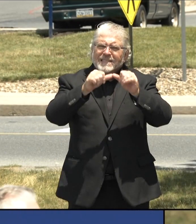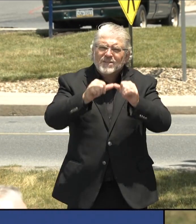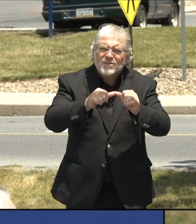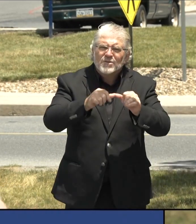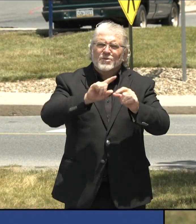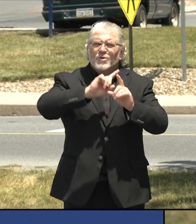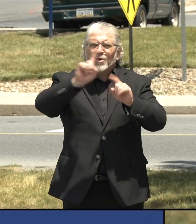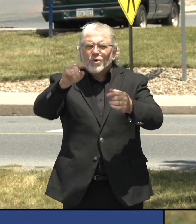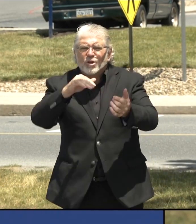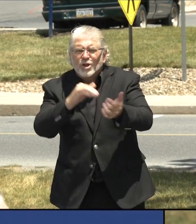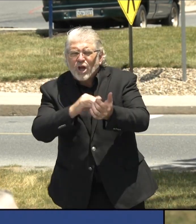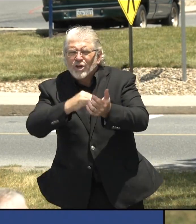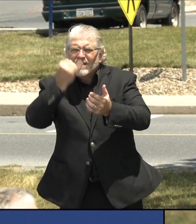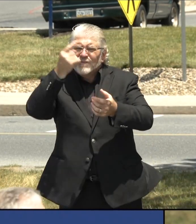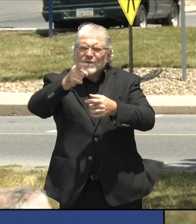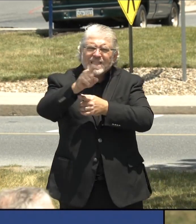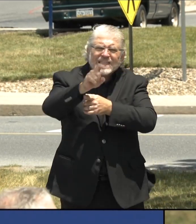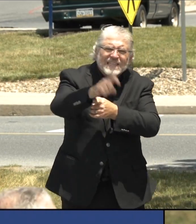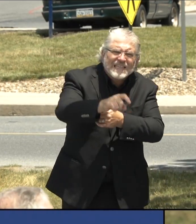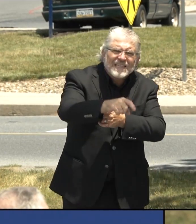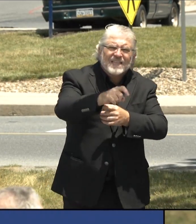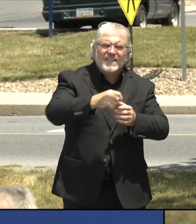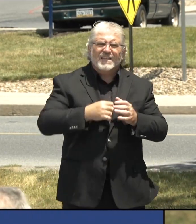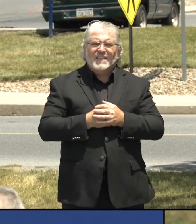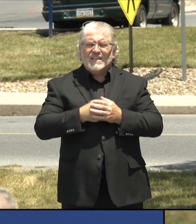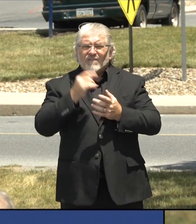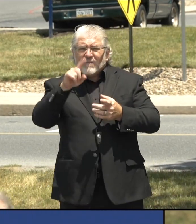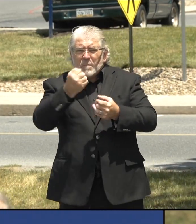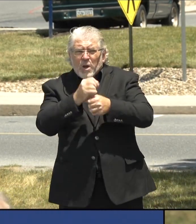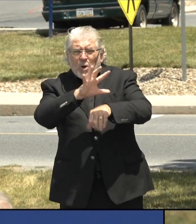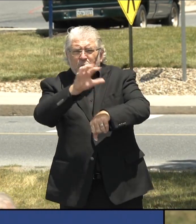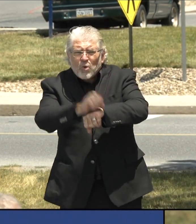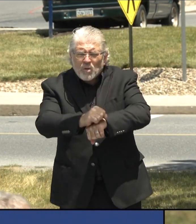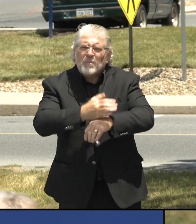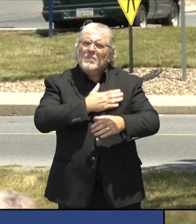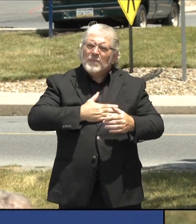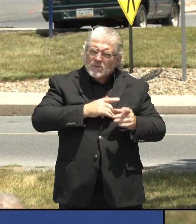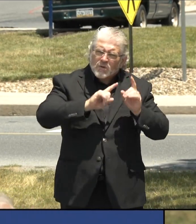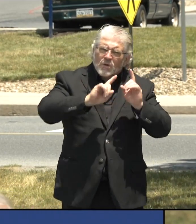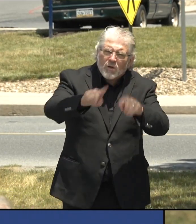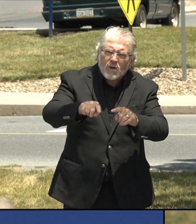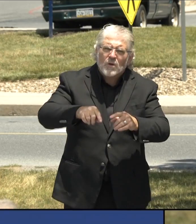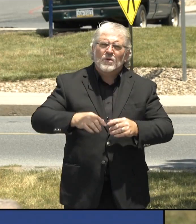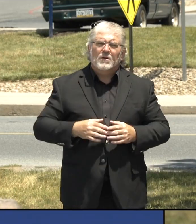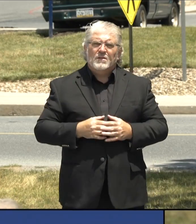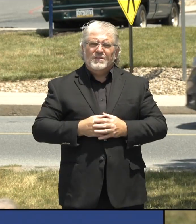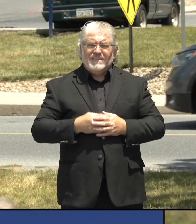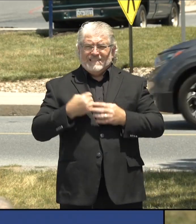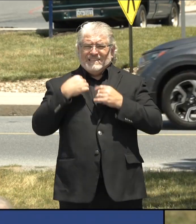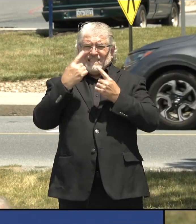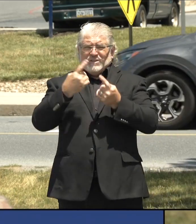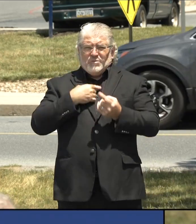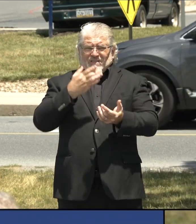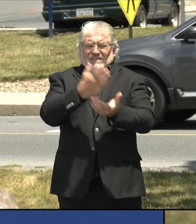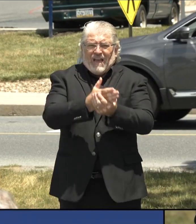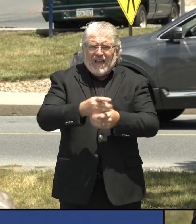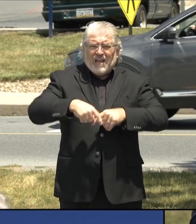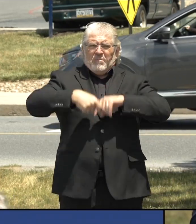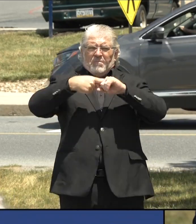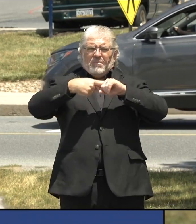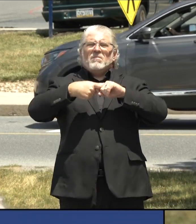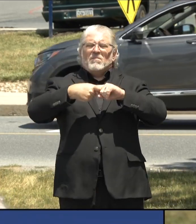come and schedule the the care that you have let go for some time. In fact, taking care of